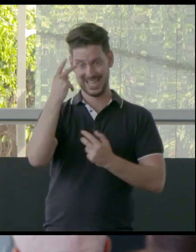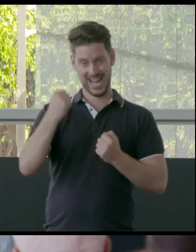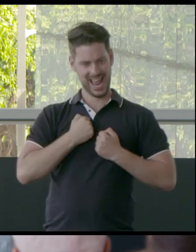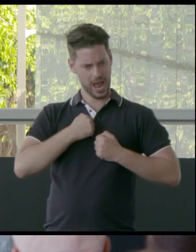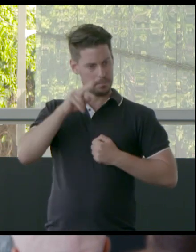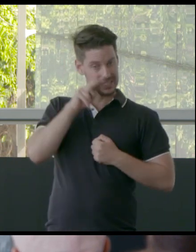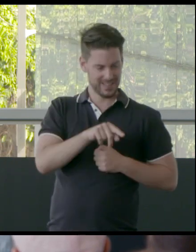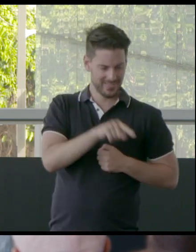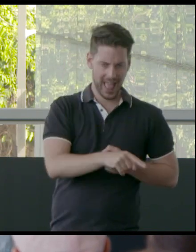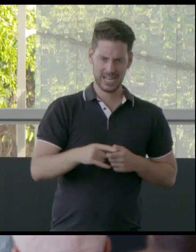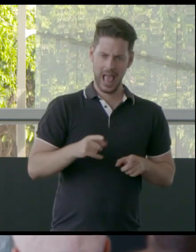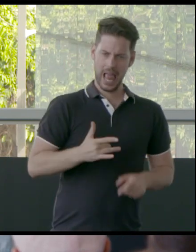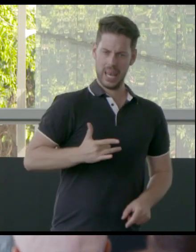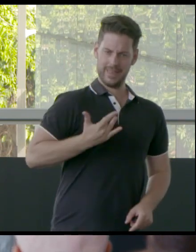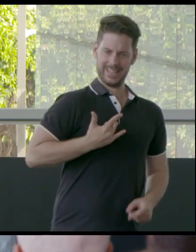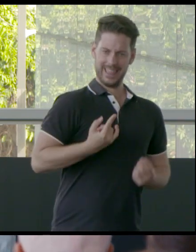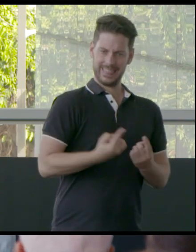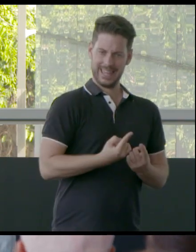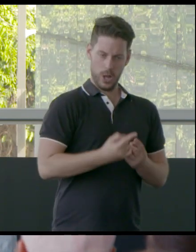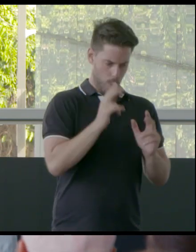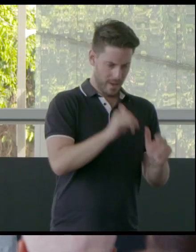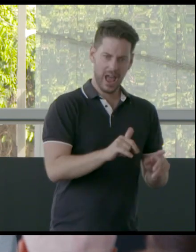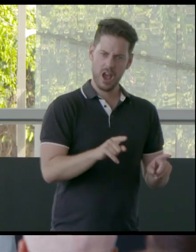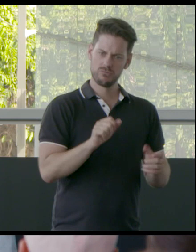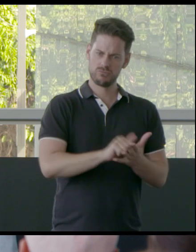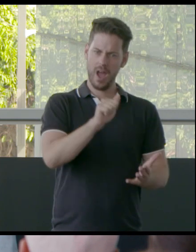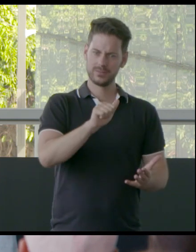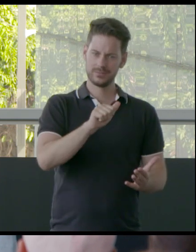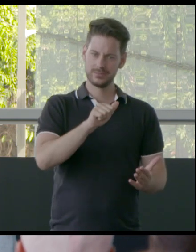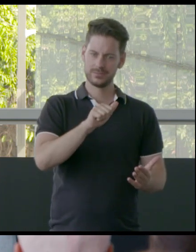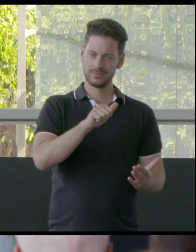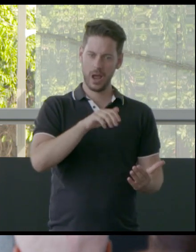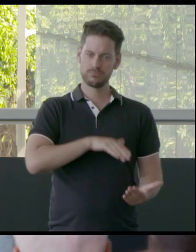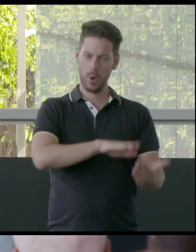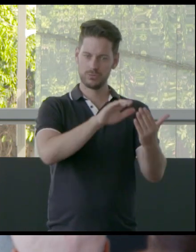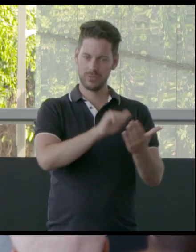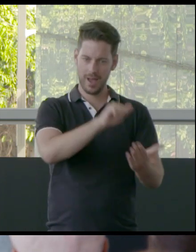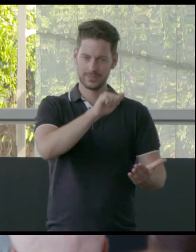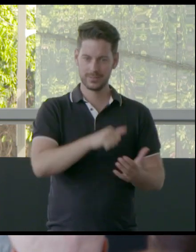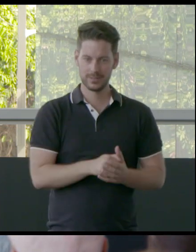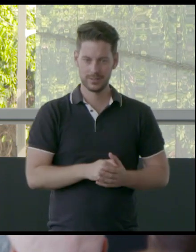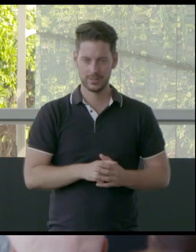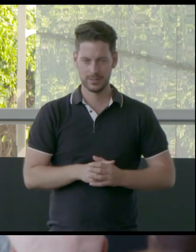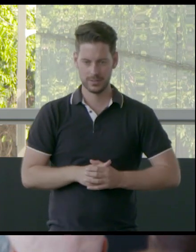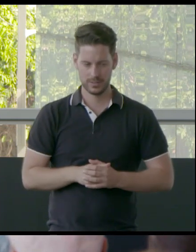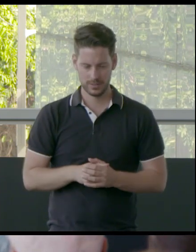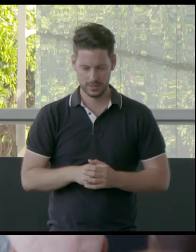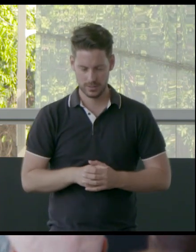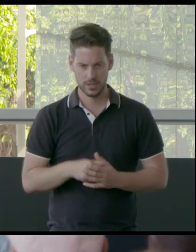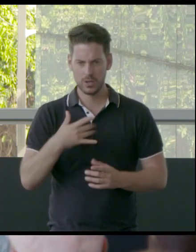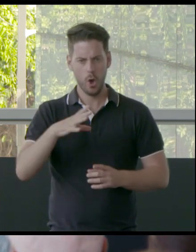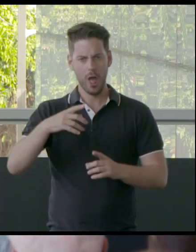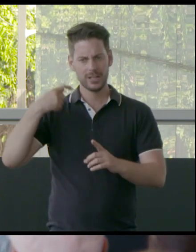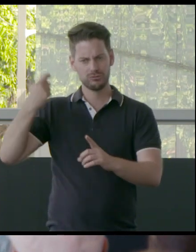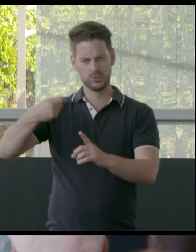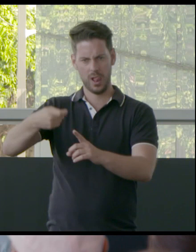river as a living entity is the correct way to approach it, as an indivisible whole instead of the traditional